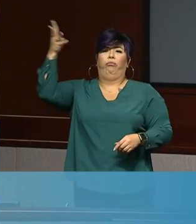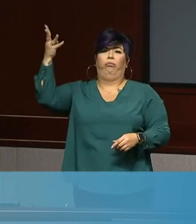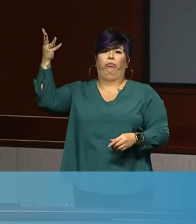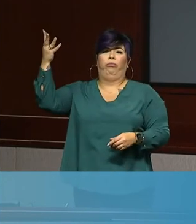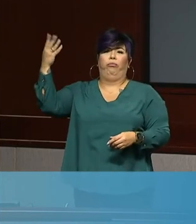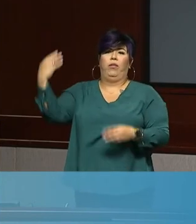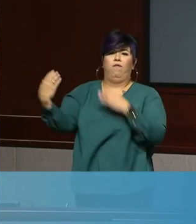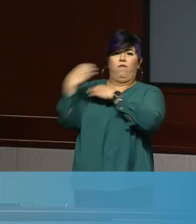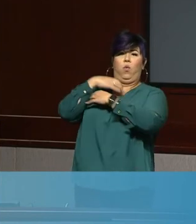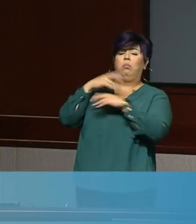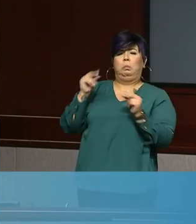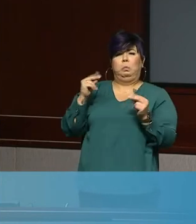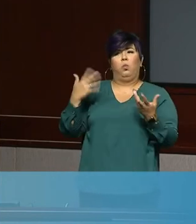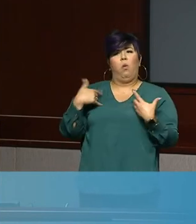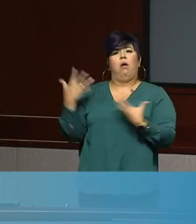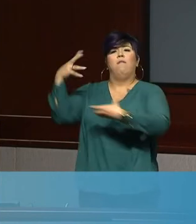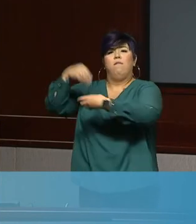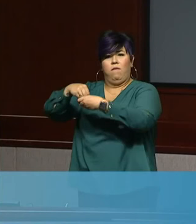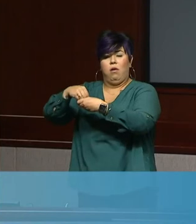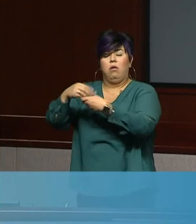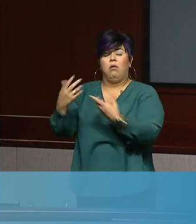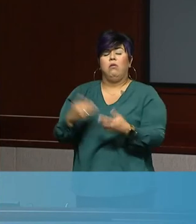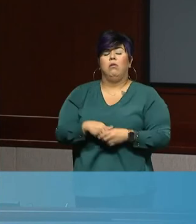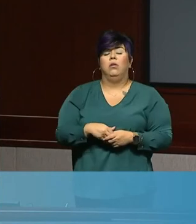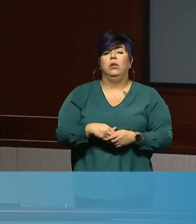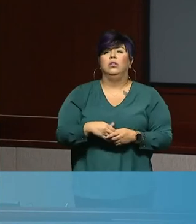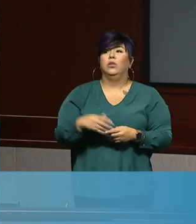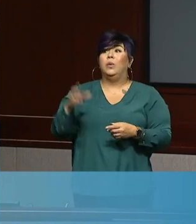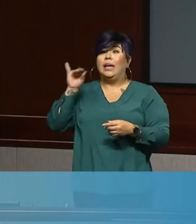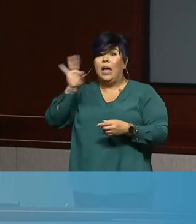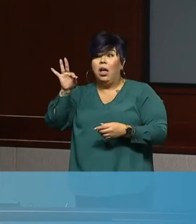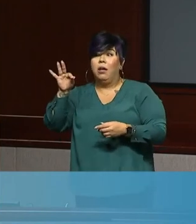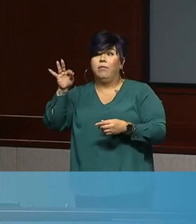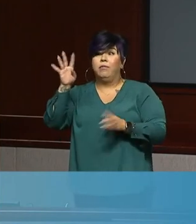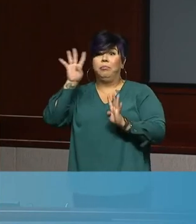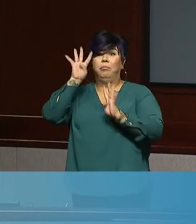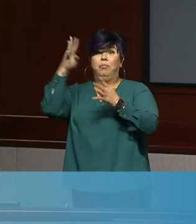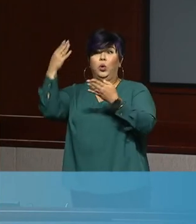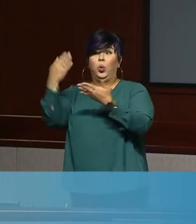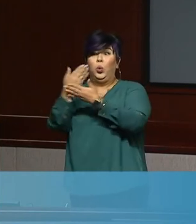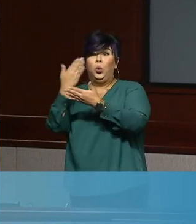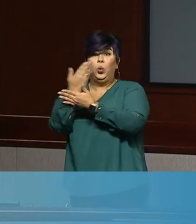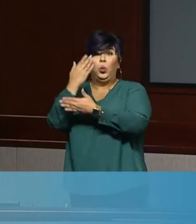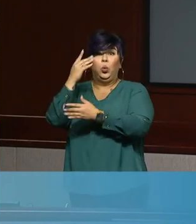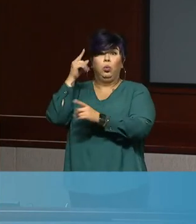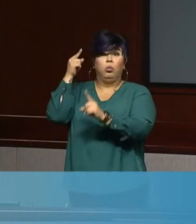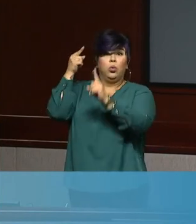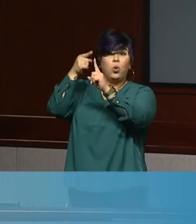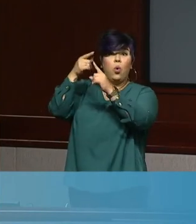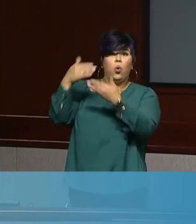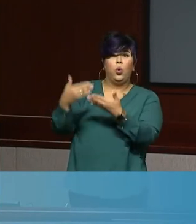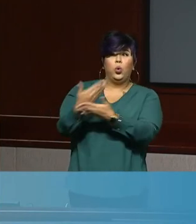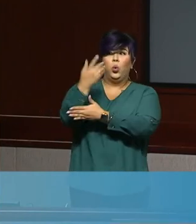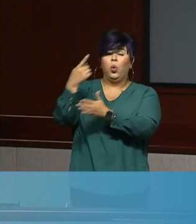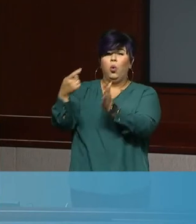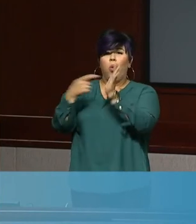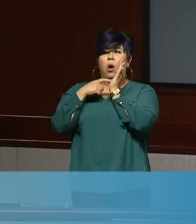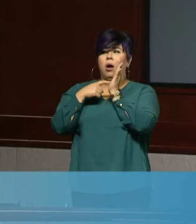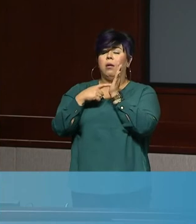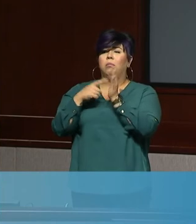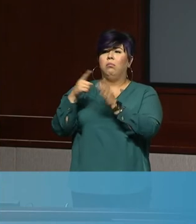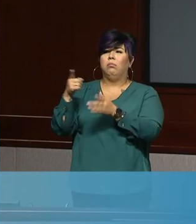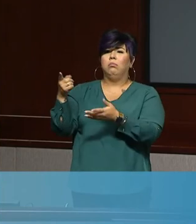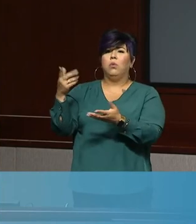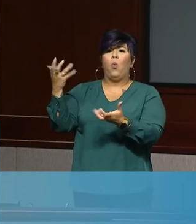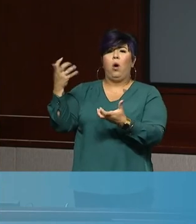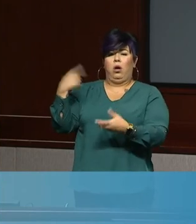to make sure that, uh, these changing and new, uh, goals and objectives that are, are, are coming out